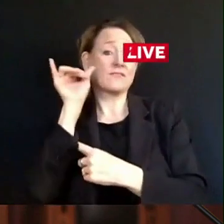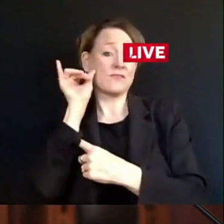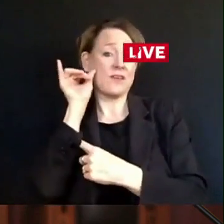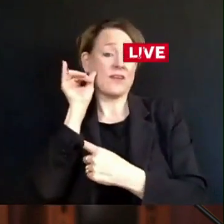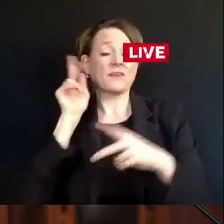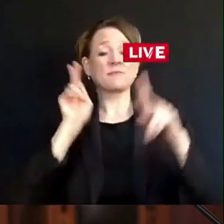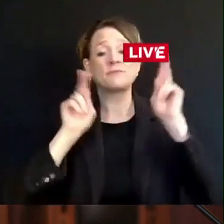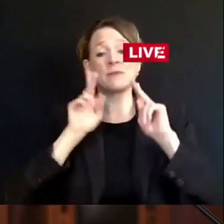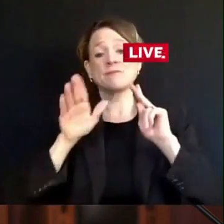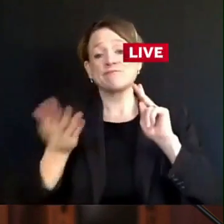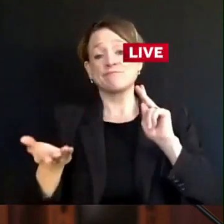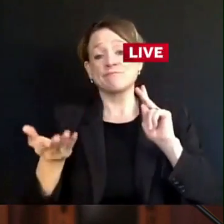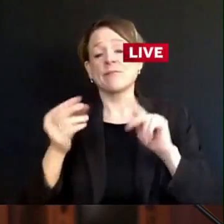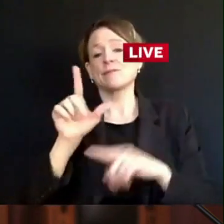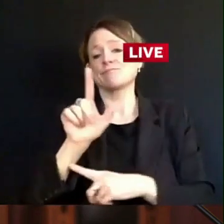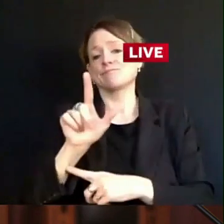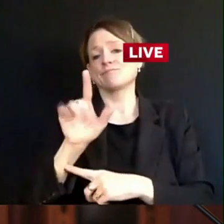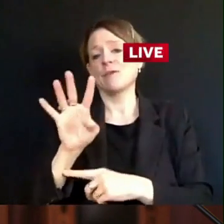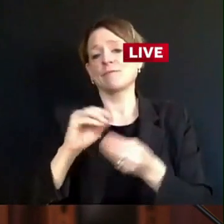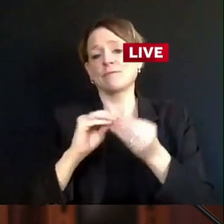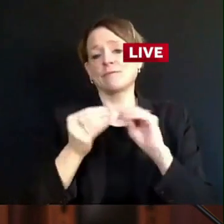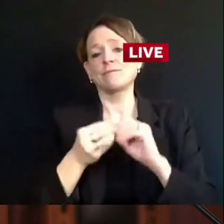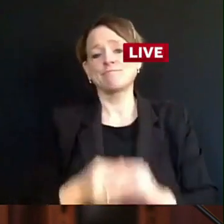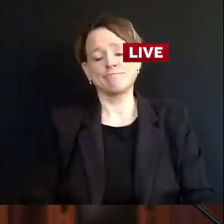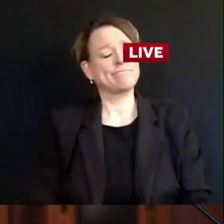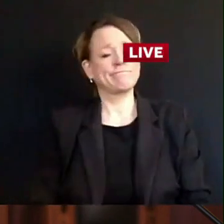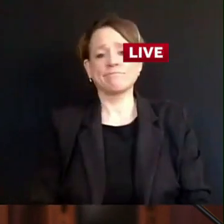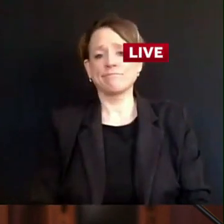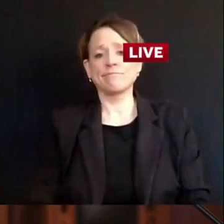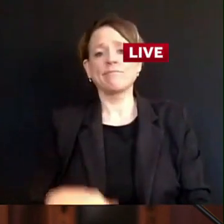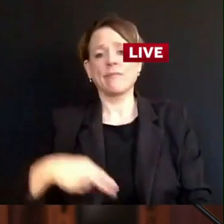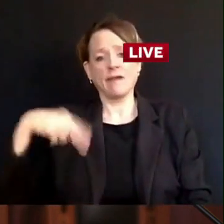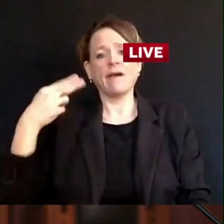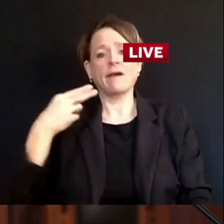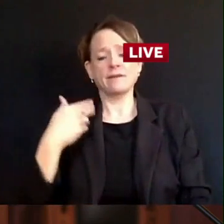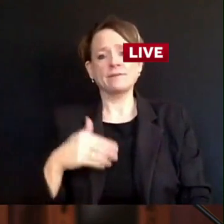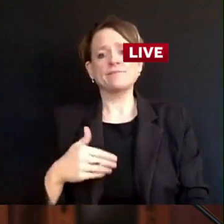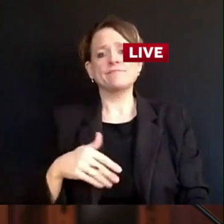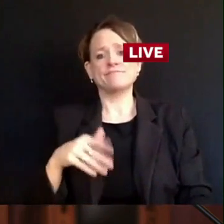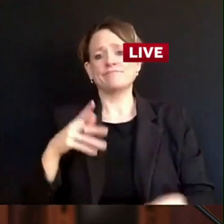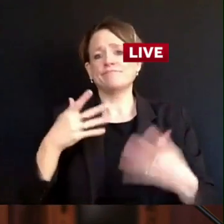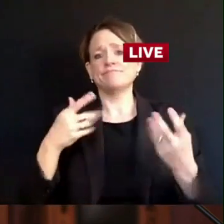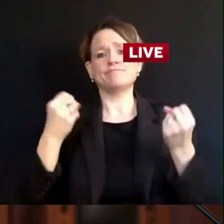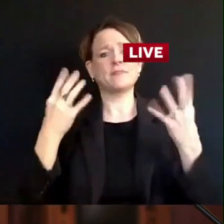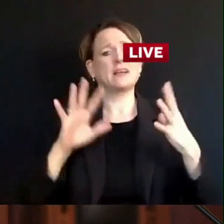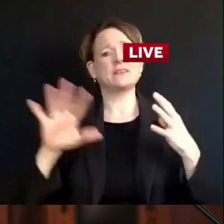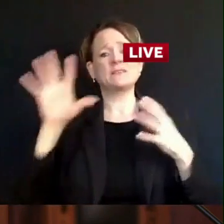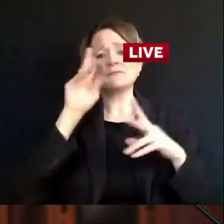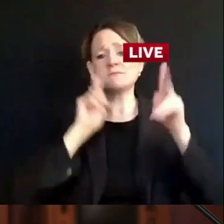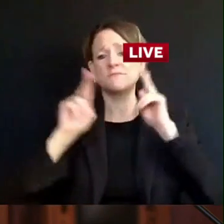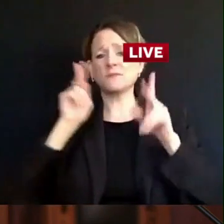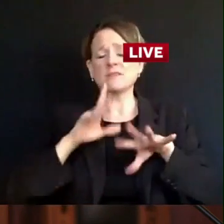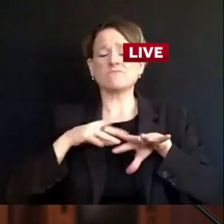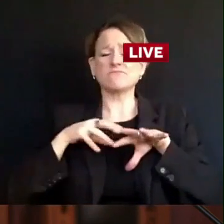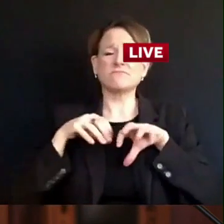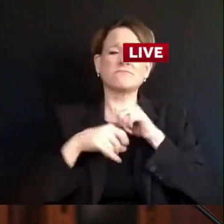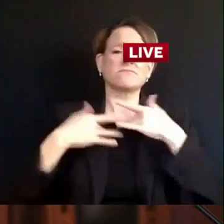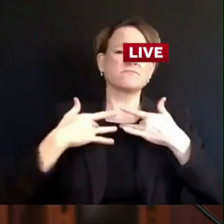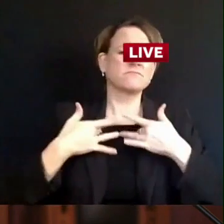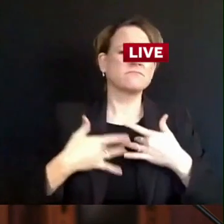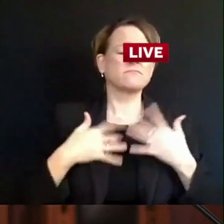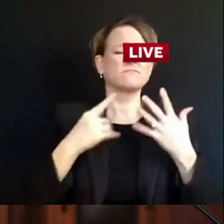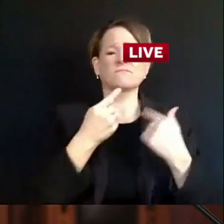for their loved ones, and our hearts certainly go out to them. We owe it to them, to our friends and family, and to